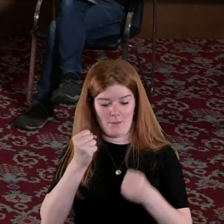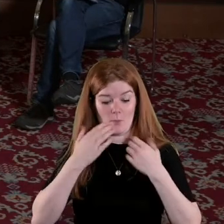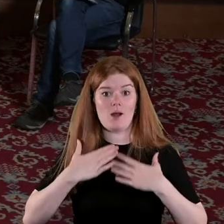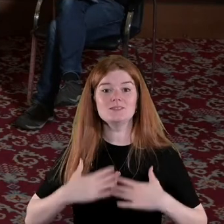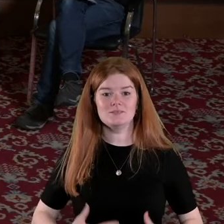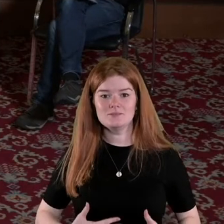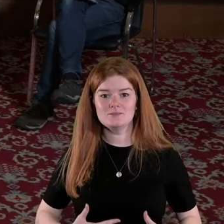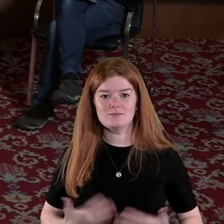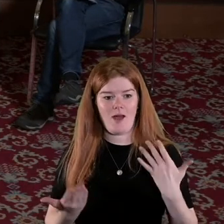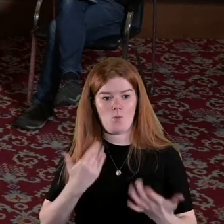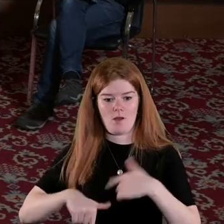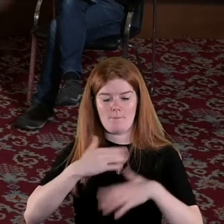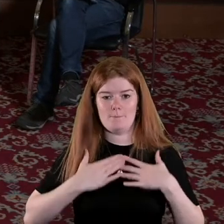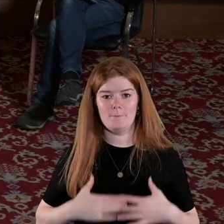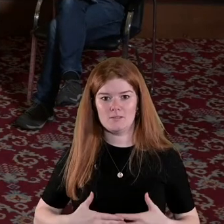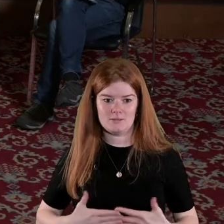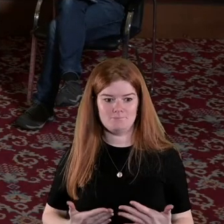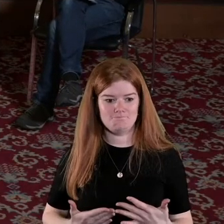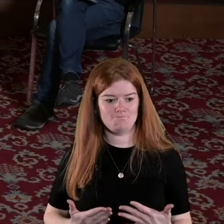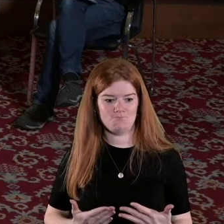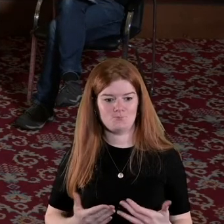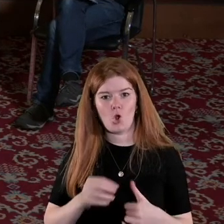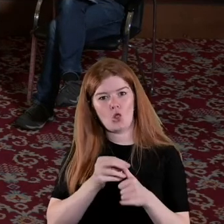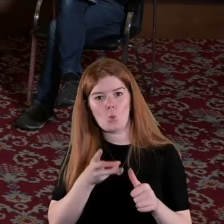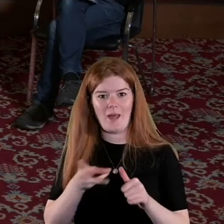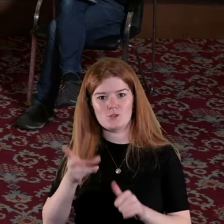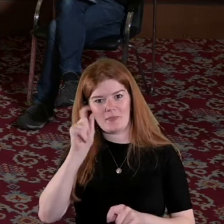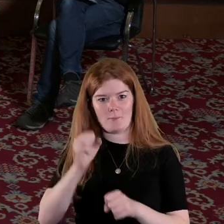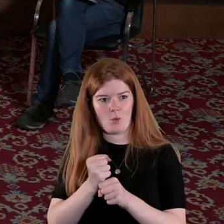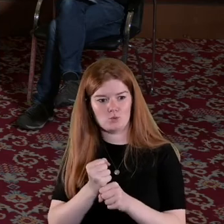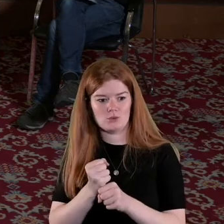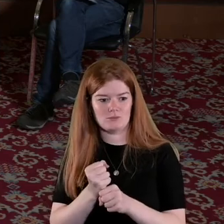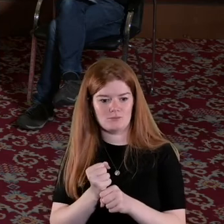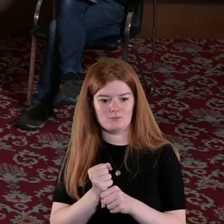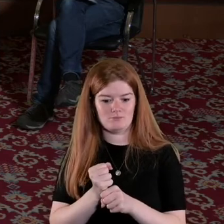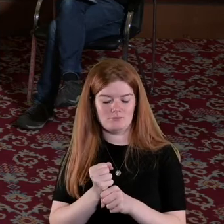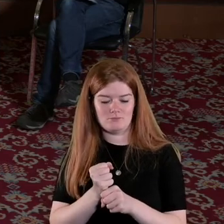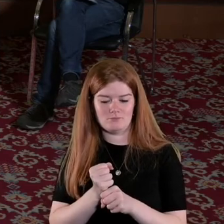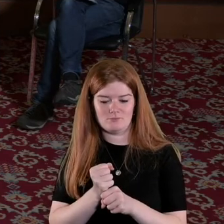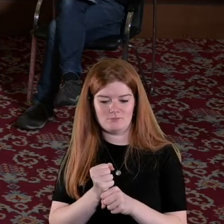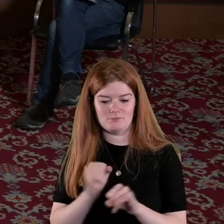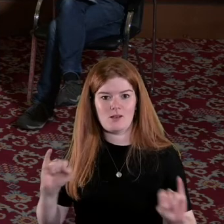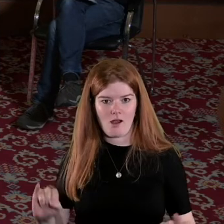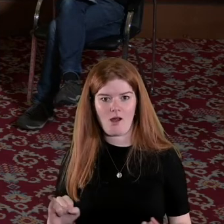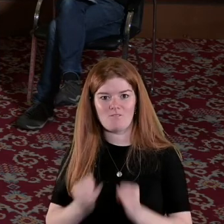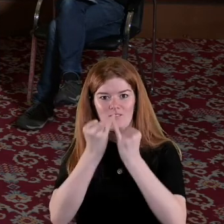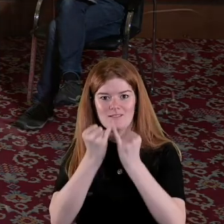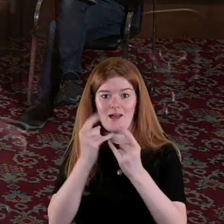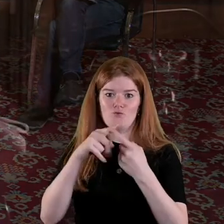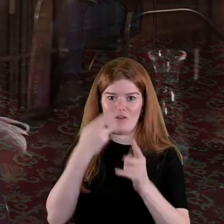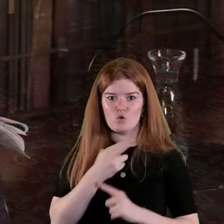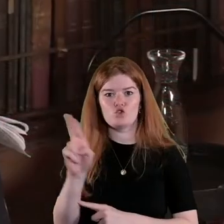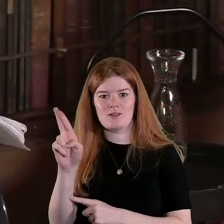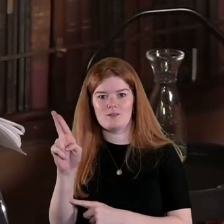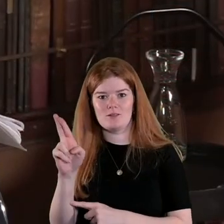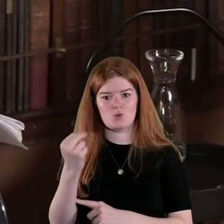you know of how the body is you know another way of thinking about you know conflict revolution apart